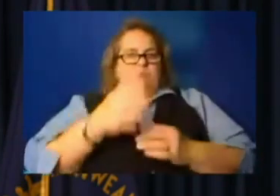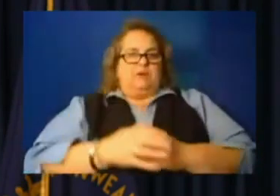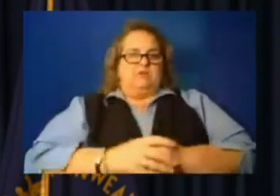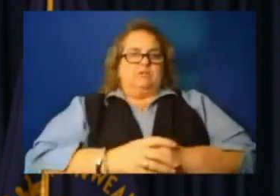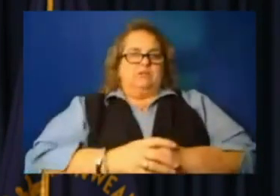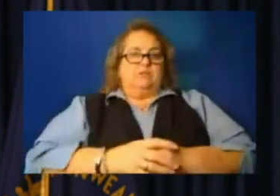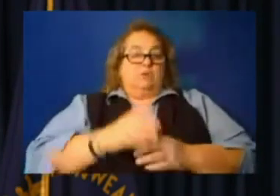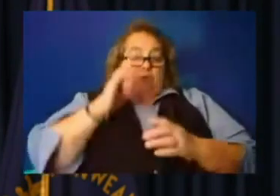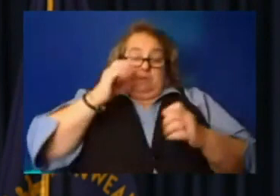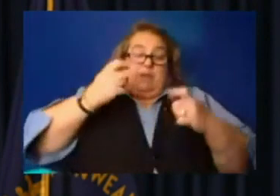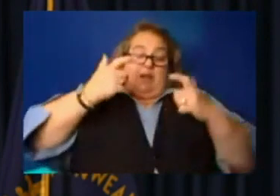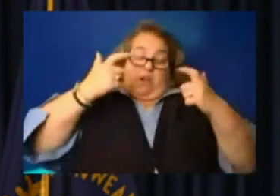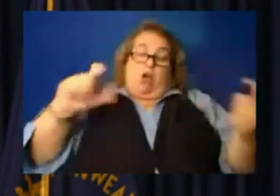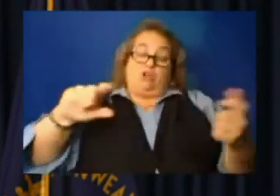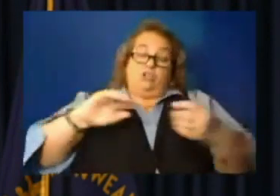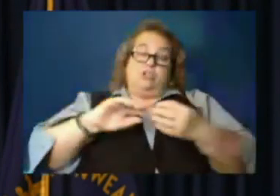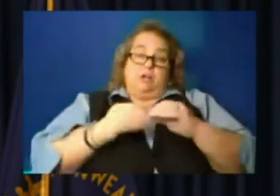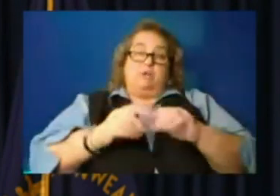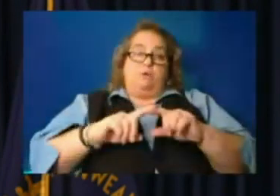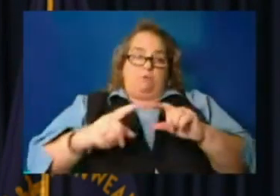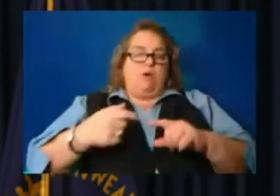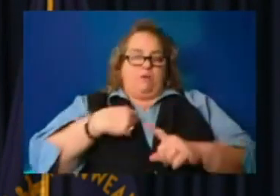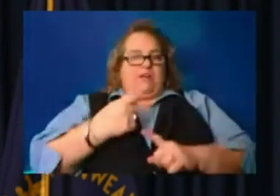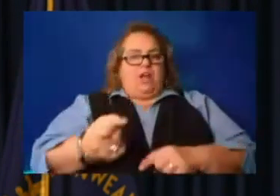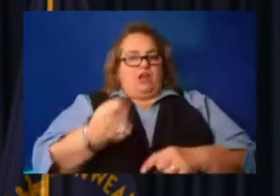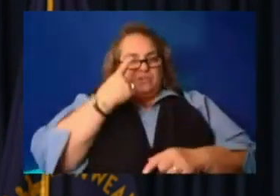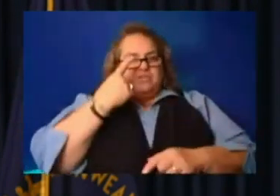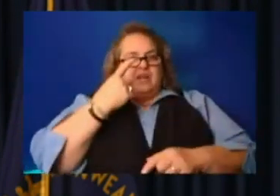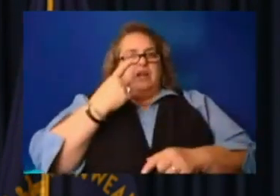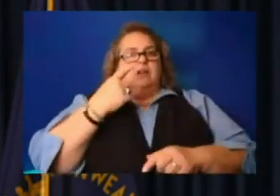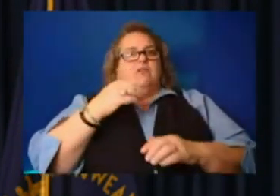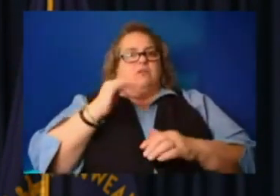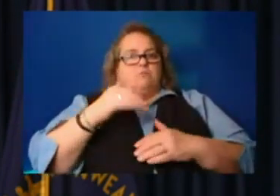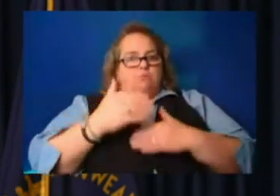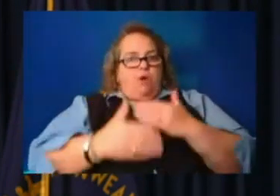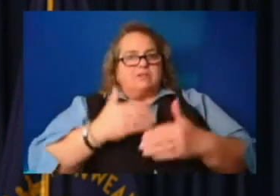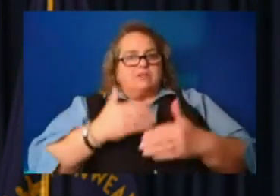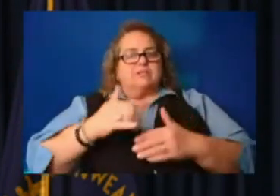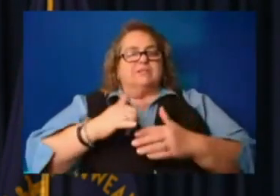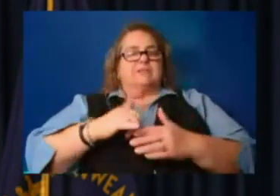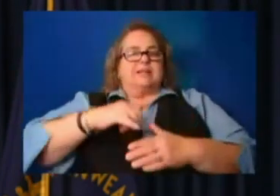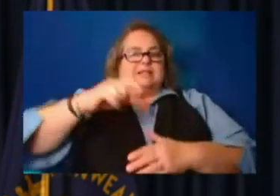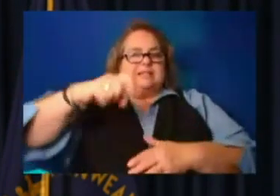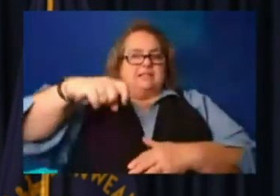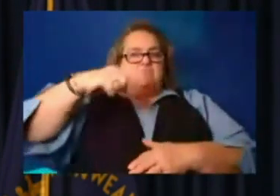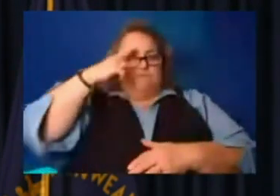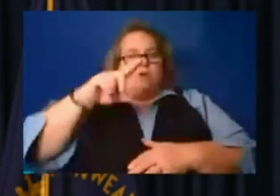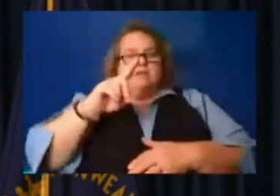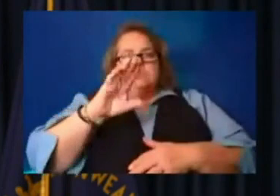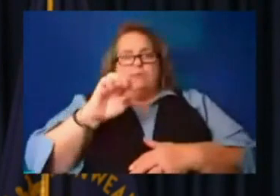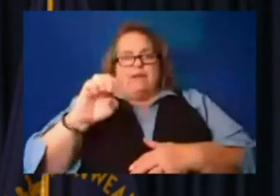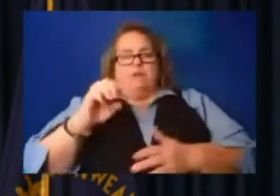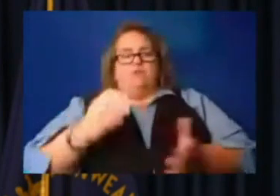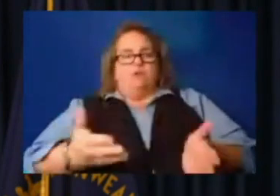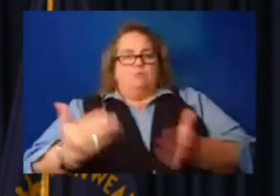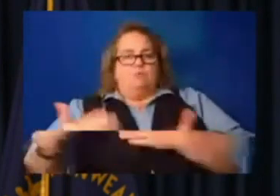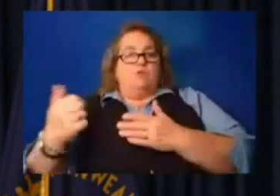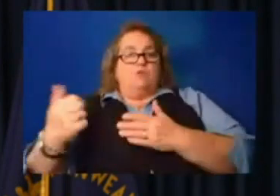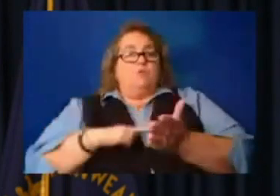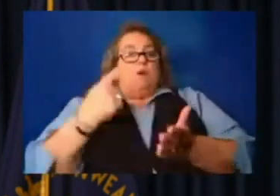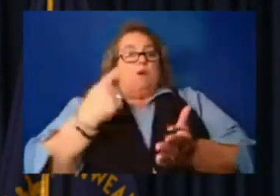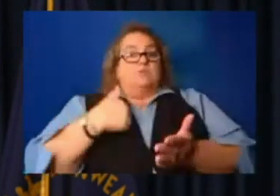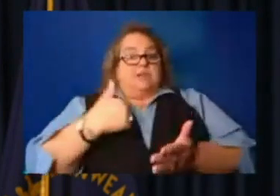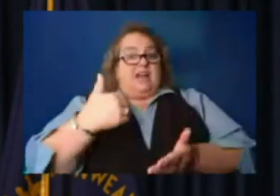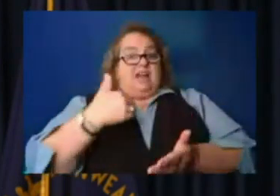are on top, um, of the process that's necessary for debris removal. And once we have the private contractors, uh,